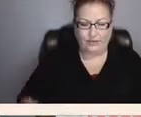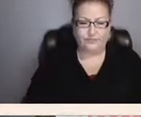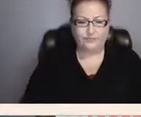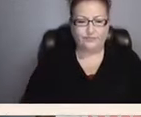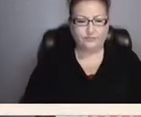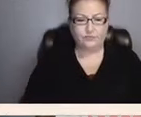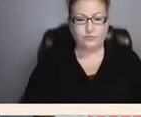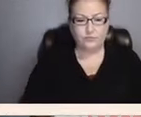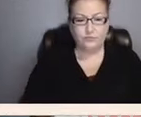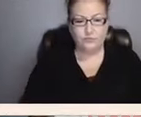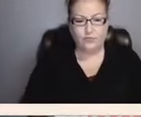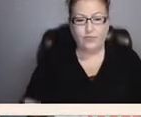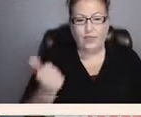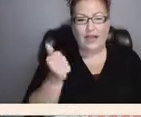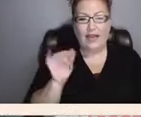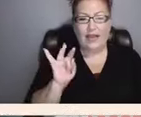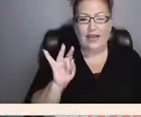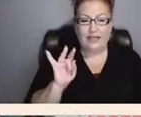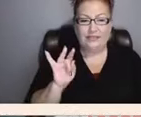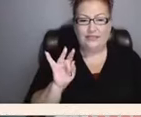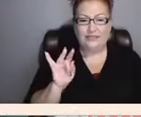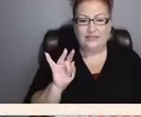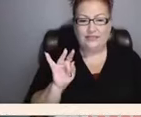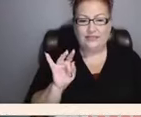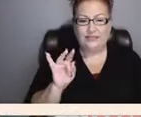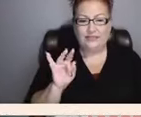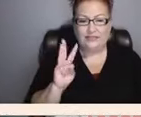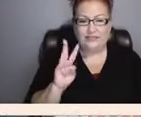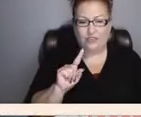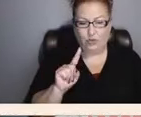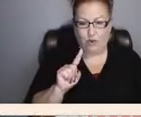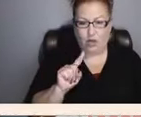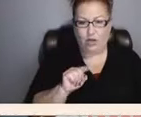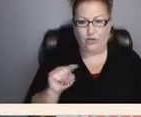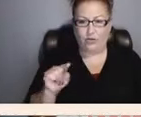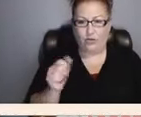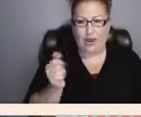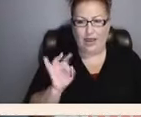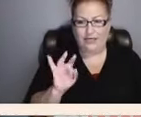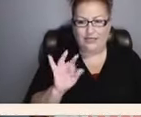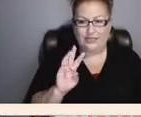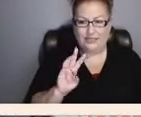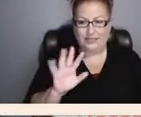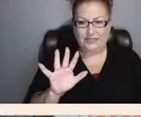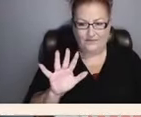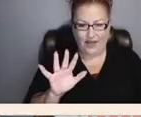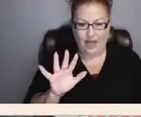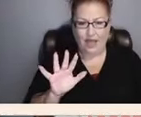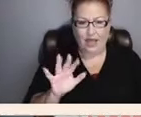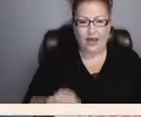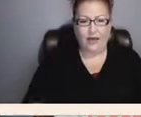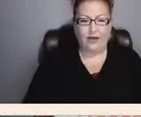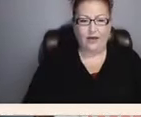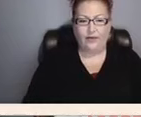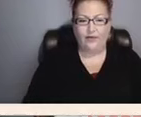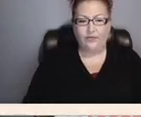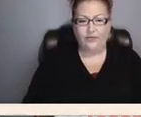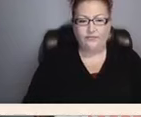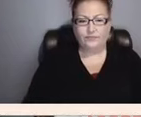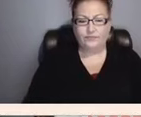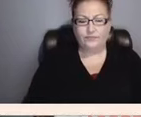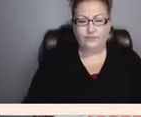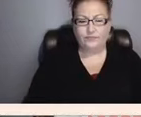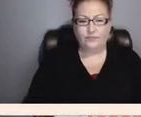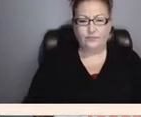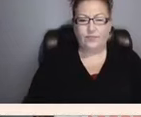1861 to 1861, the